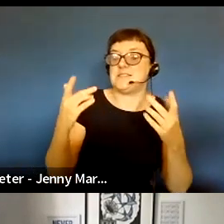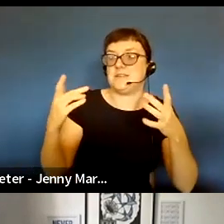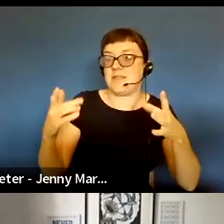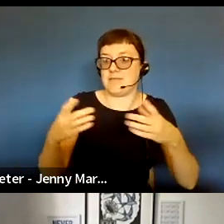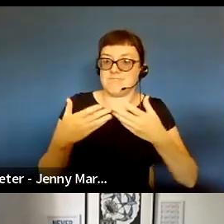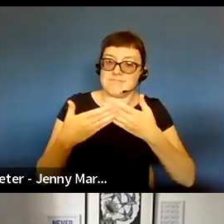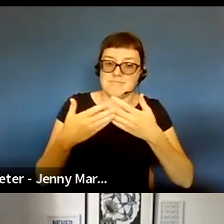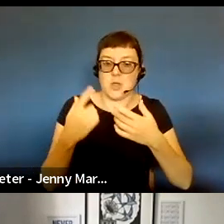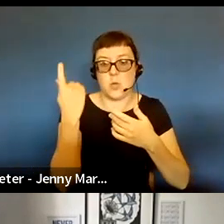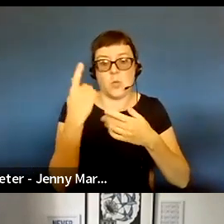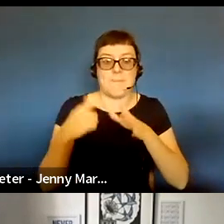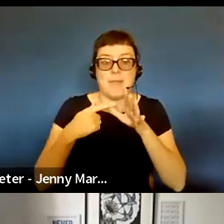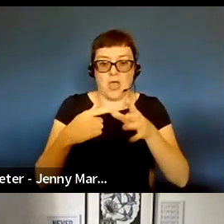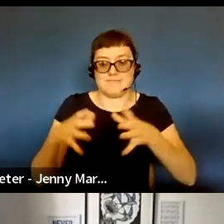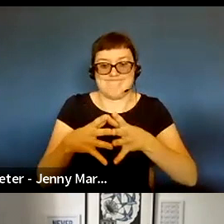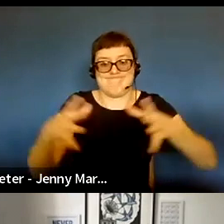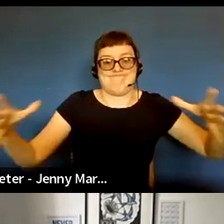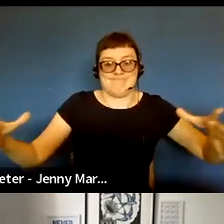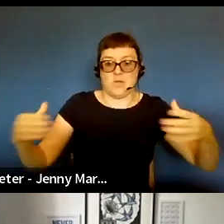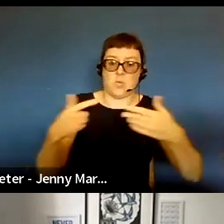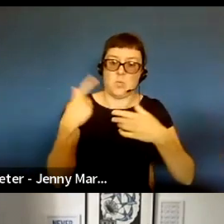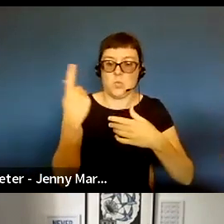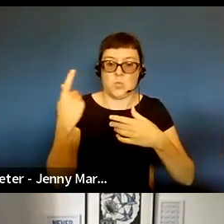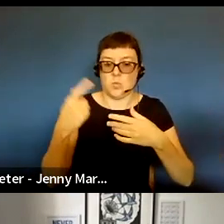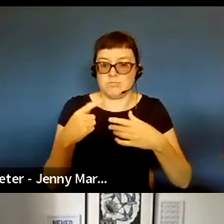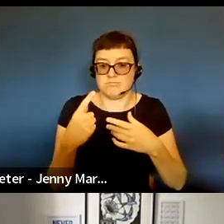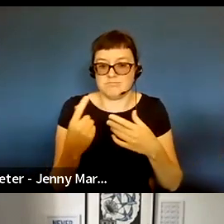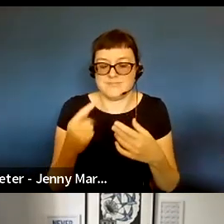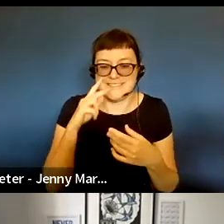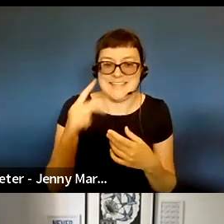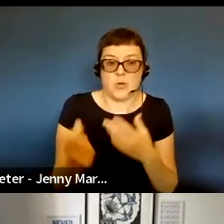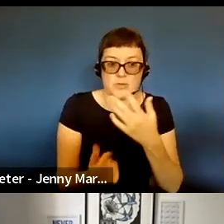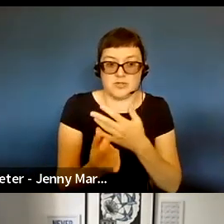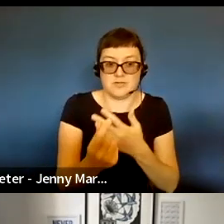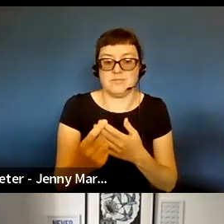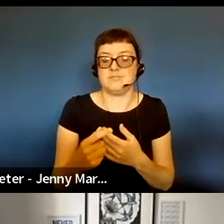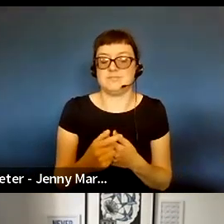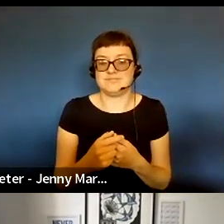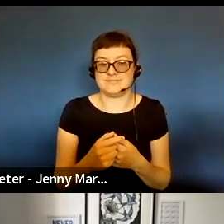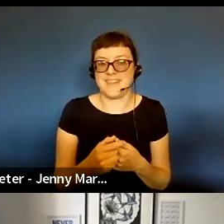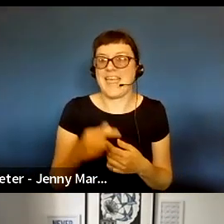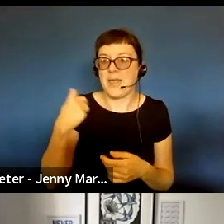I think a mark of success of this for us was 81% of applicants applying